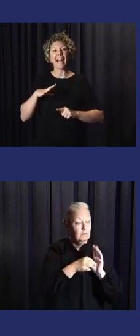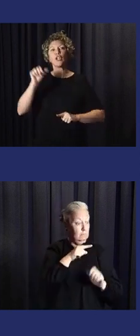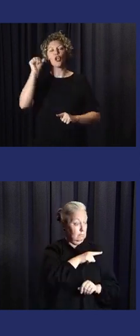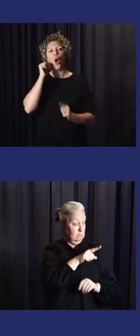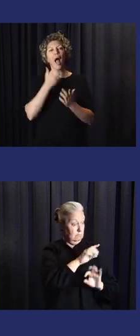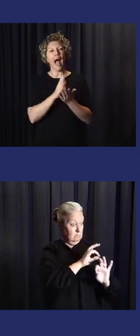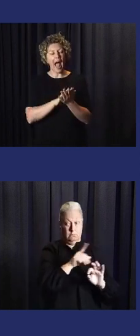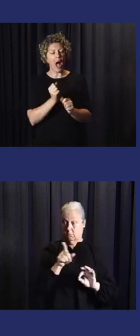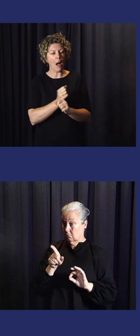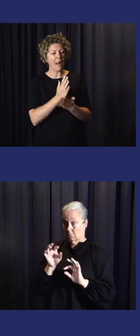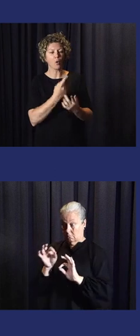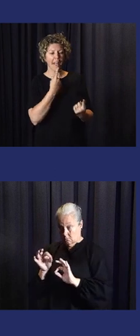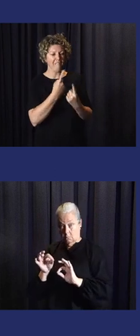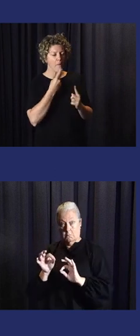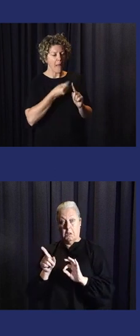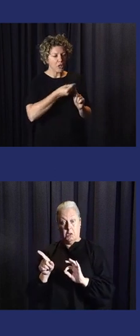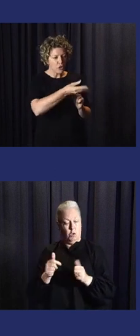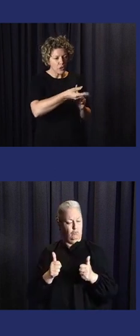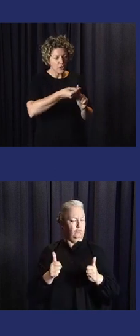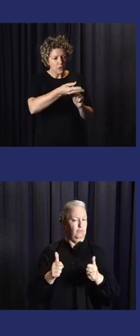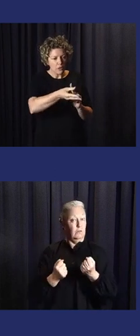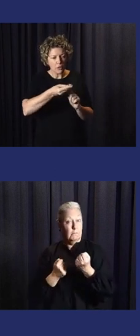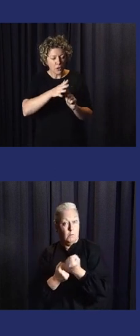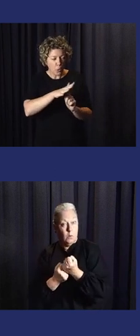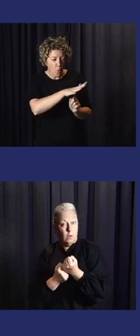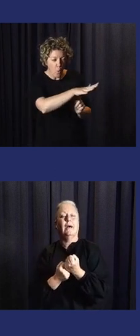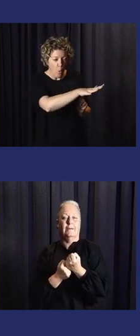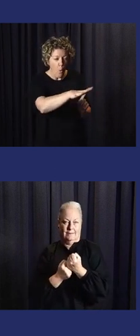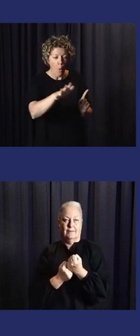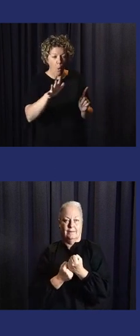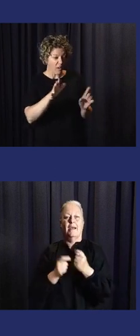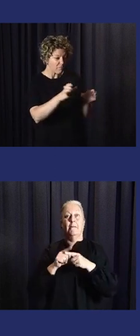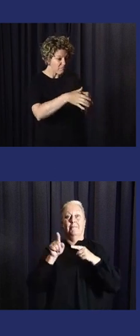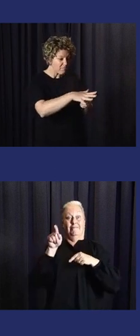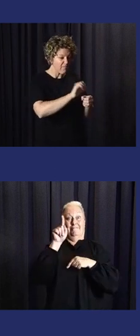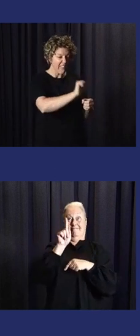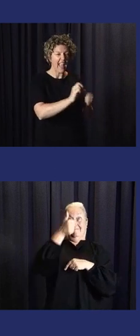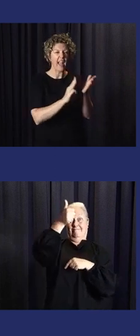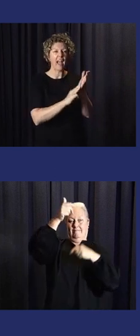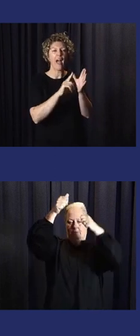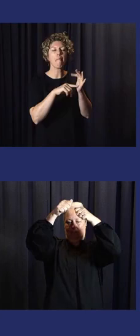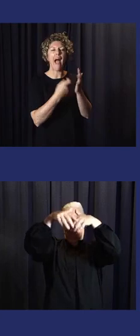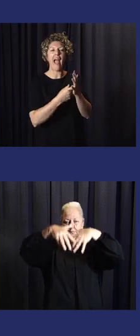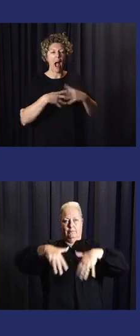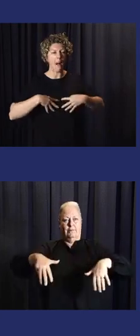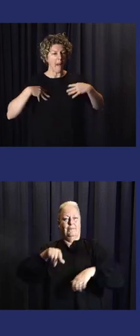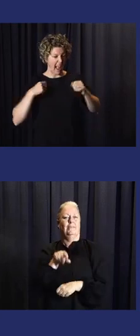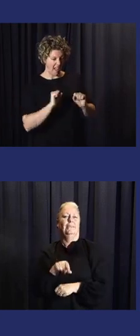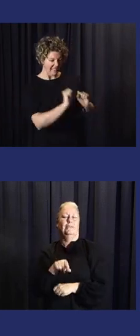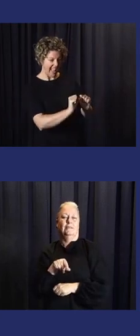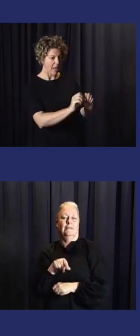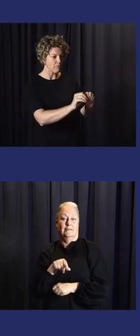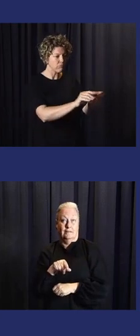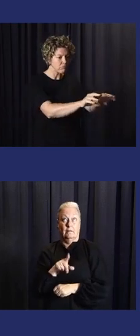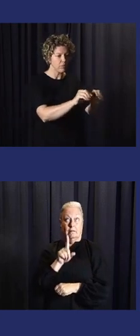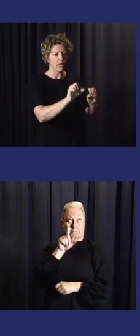of those people behind you, they then should ensure that they communicate down to district level, down to the